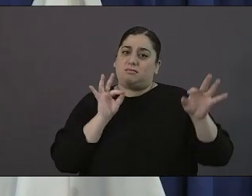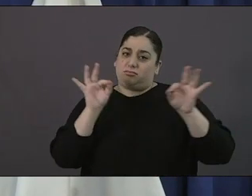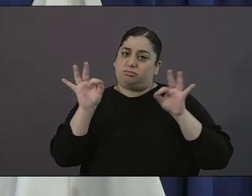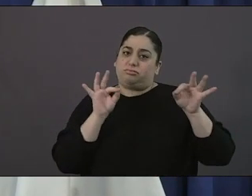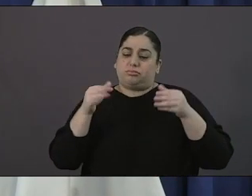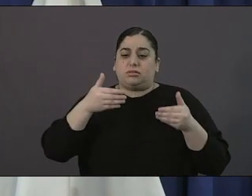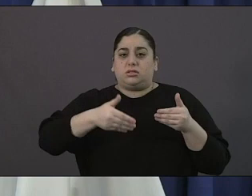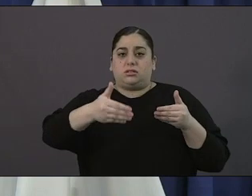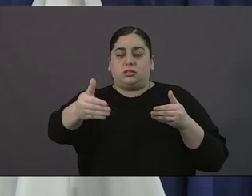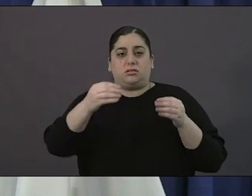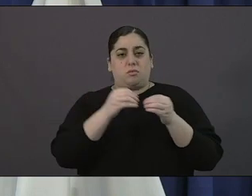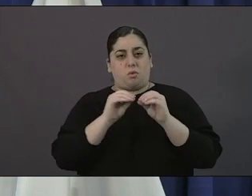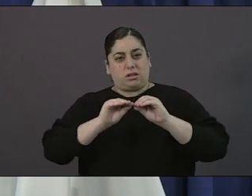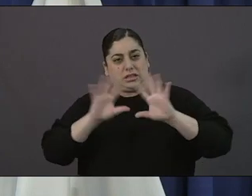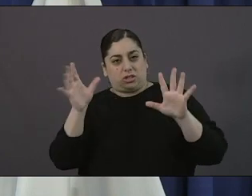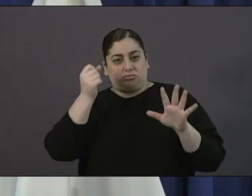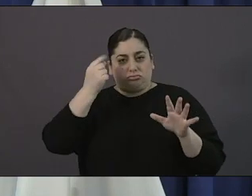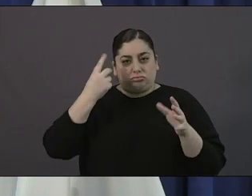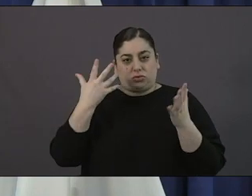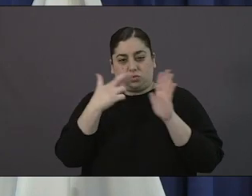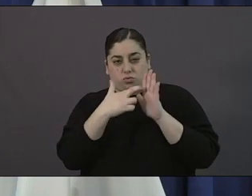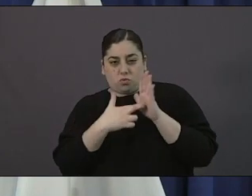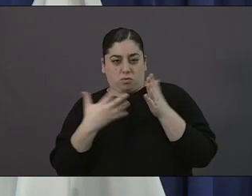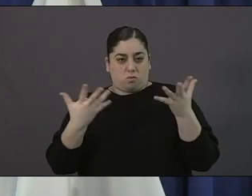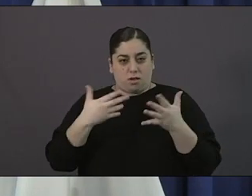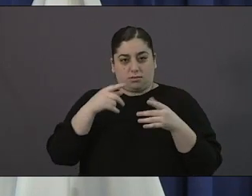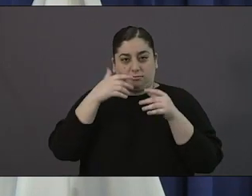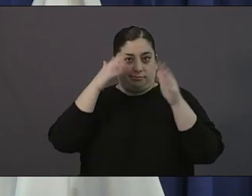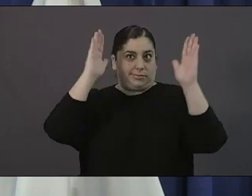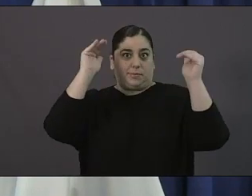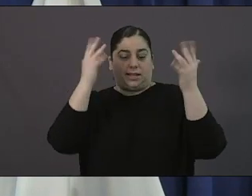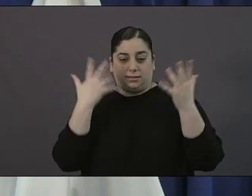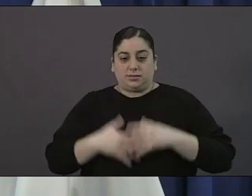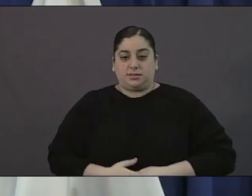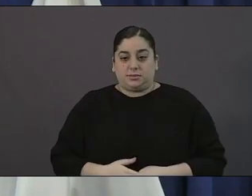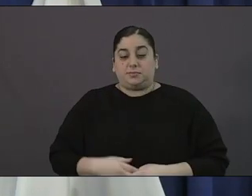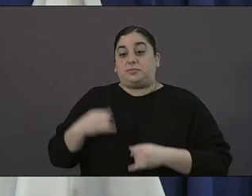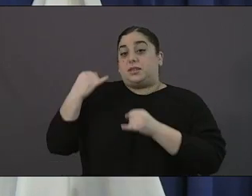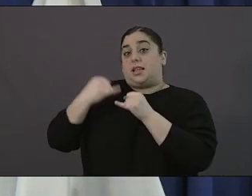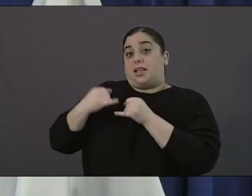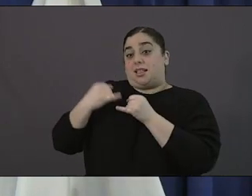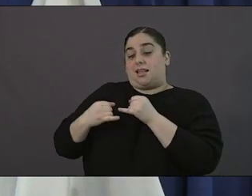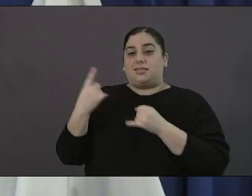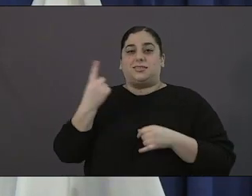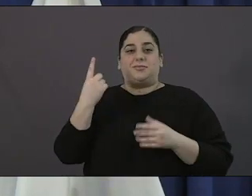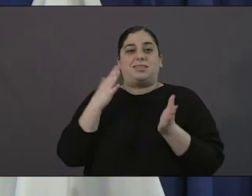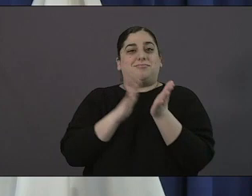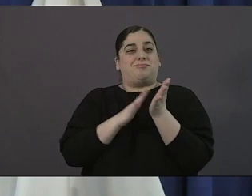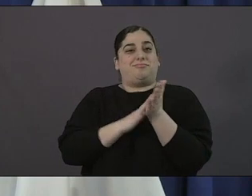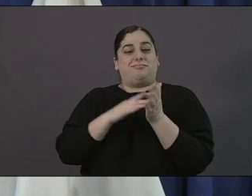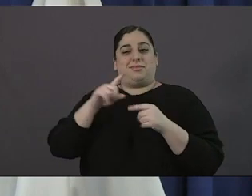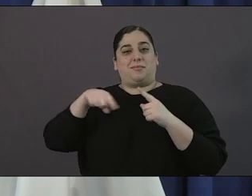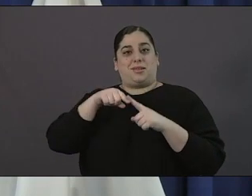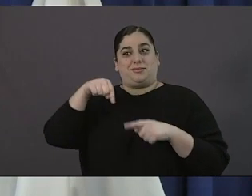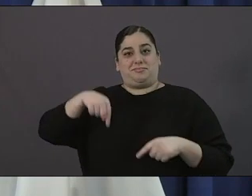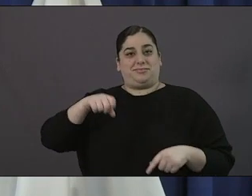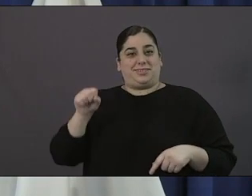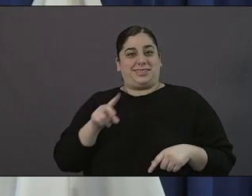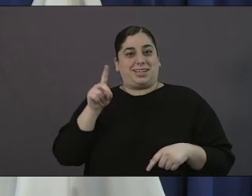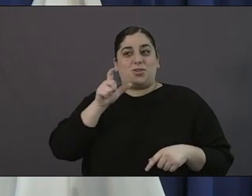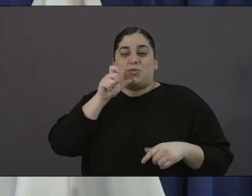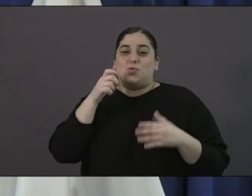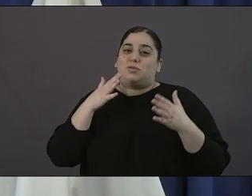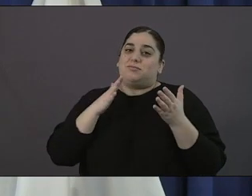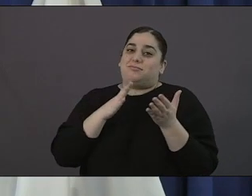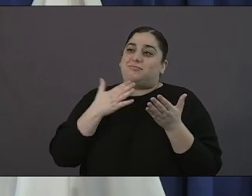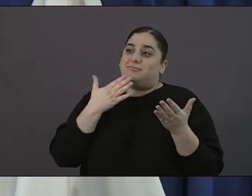give an update on san diegans that are really helping out a great story today and particularly want to thank organizations in